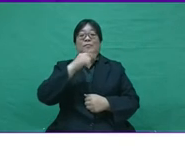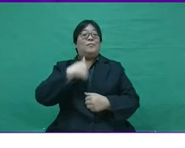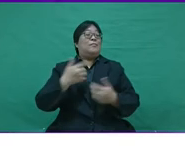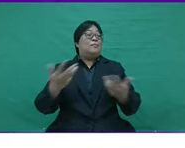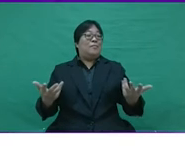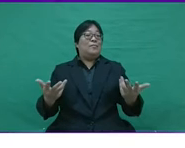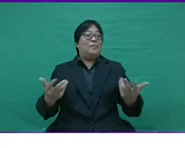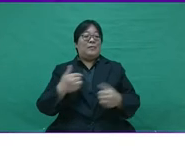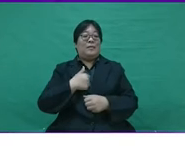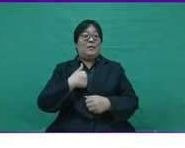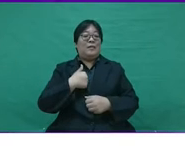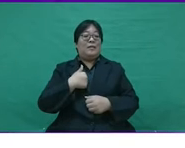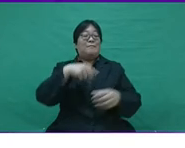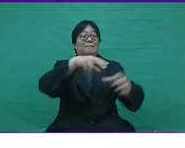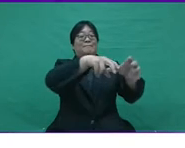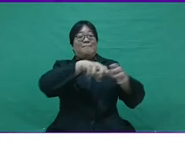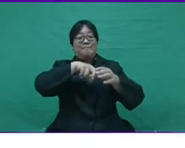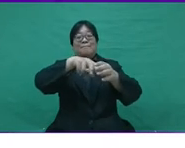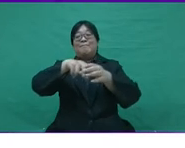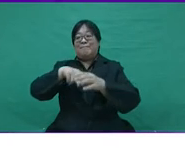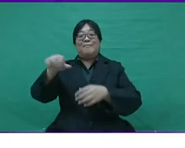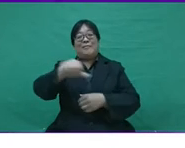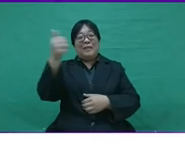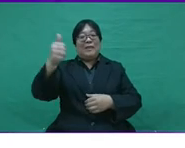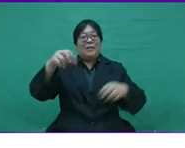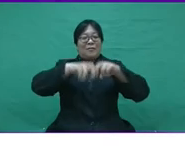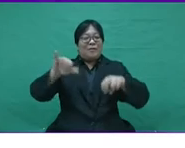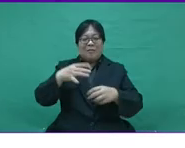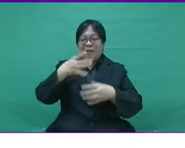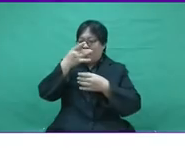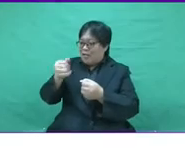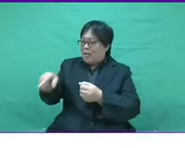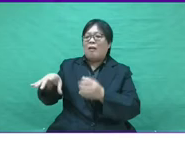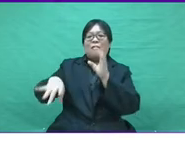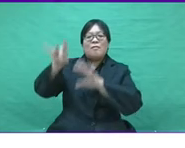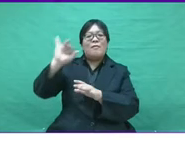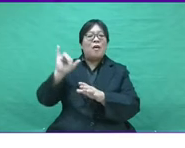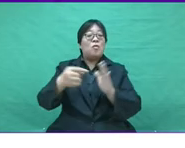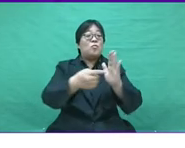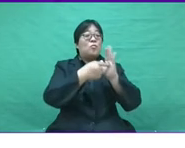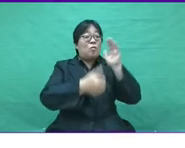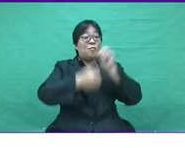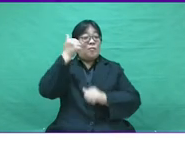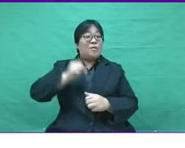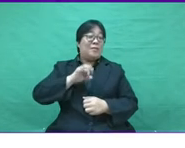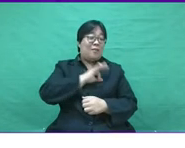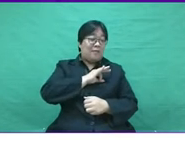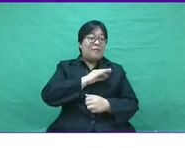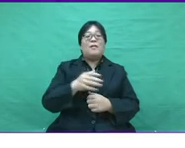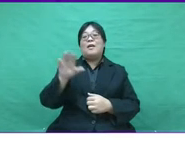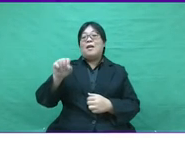the right talent. I'm attacking, I'm attacking to the other survey